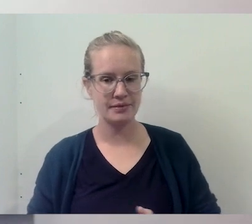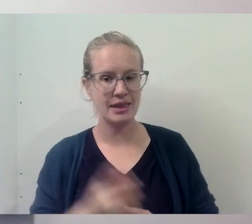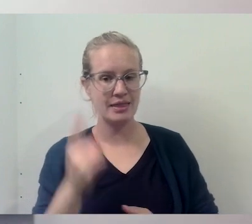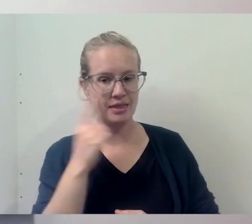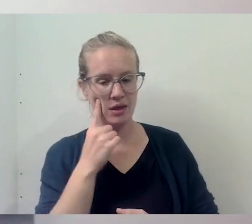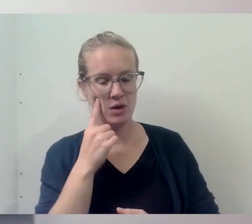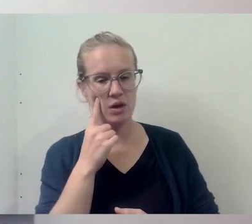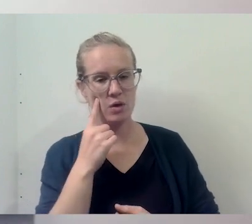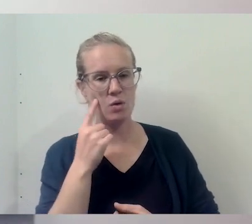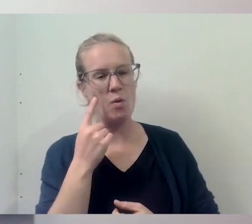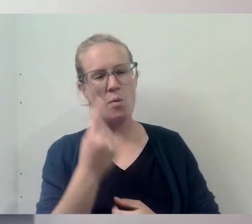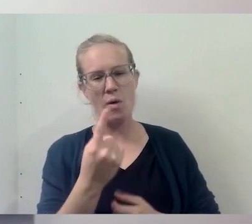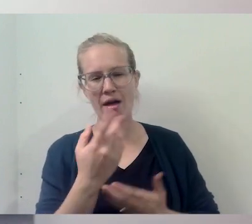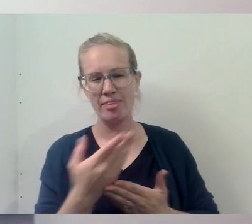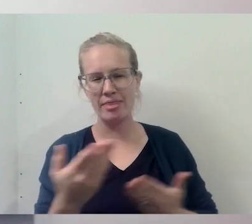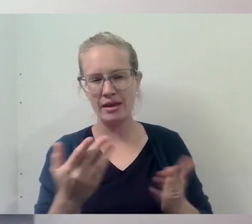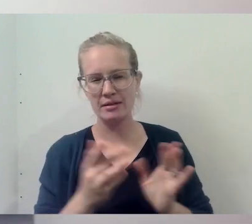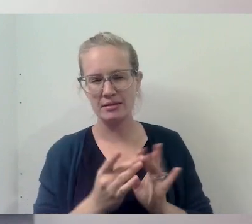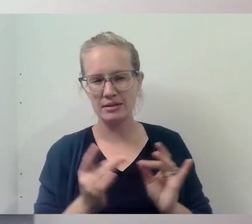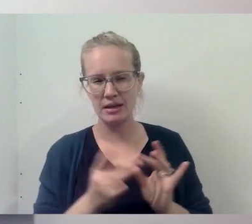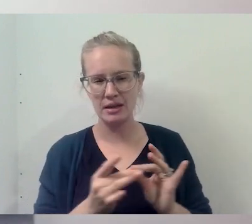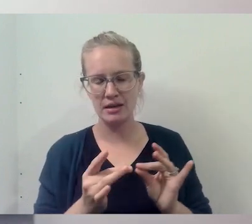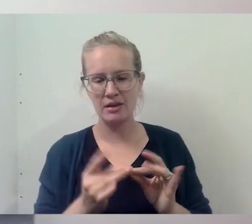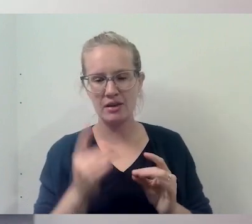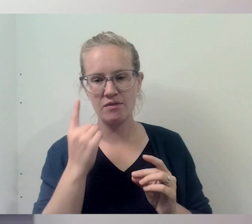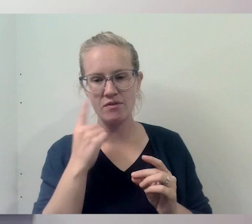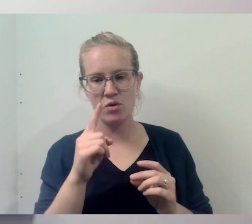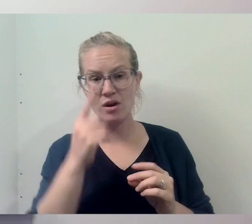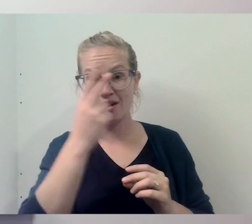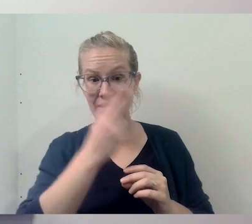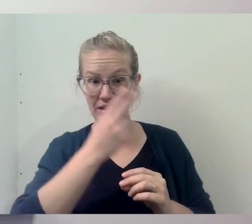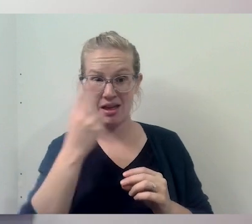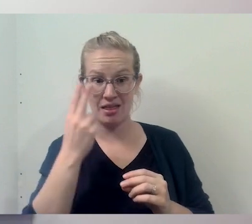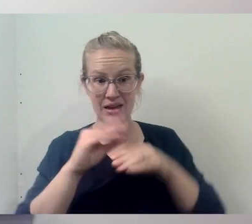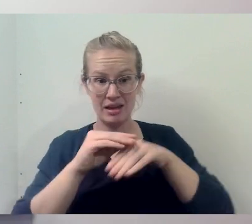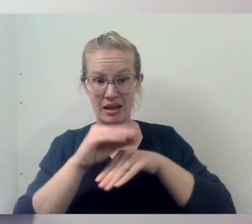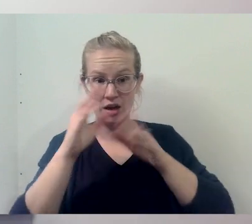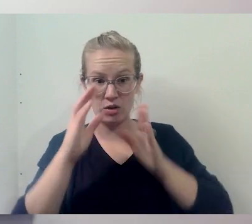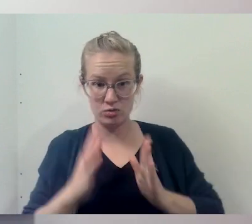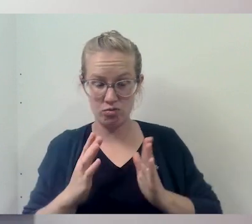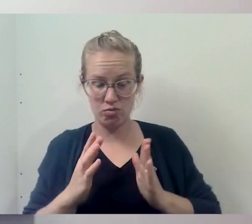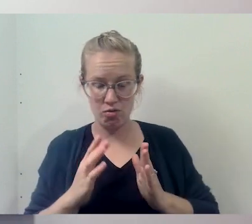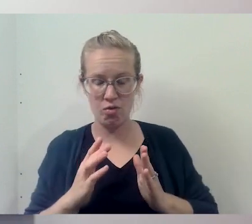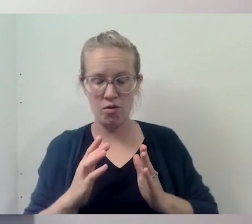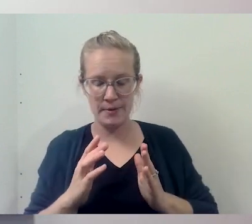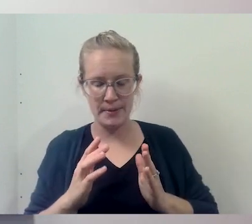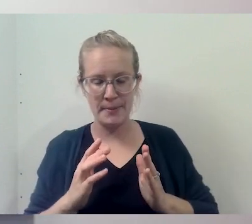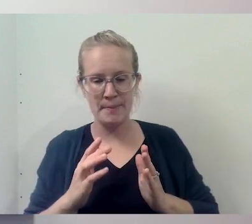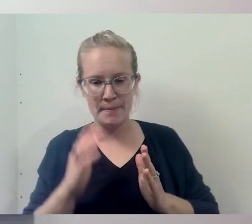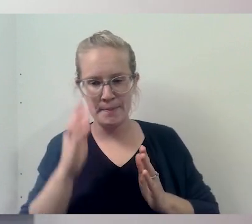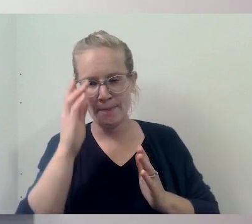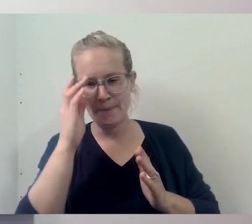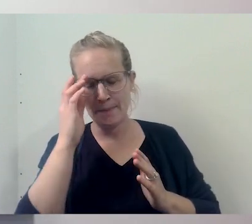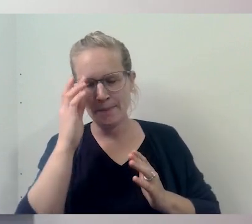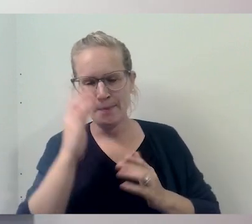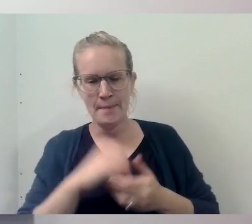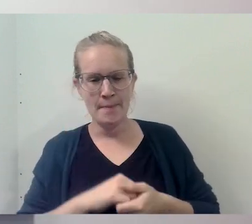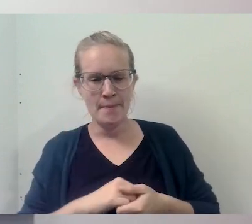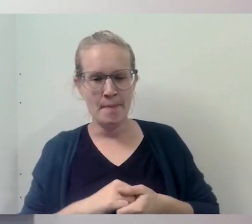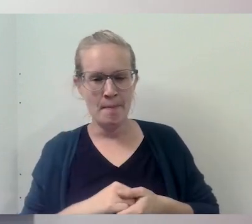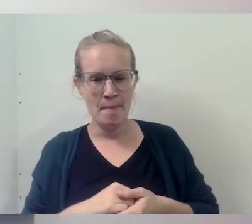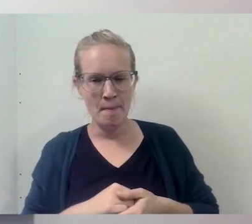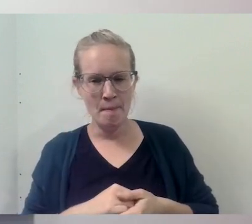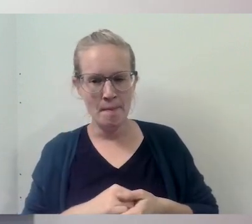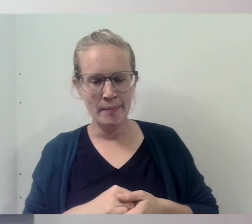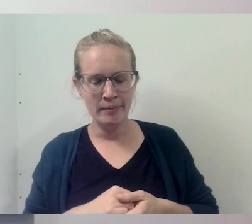I think one of the things to be said is, uh, for a Catholic counselor, um, so there,